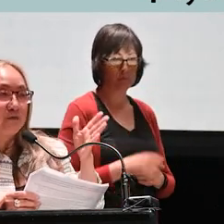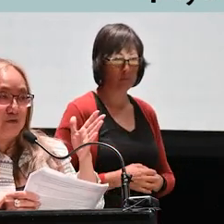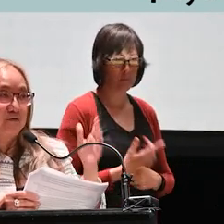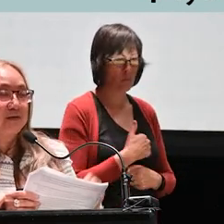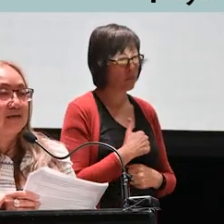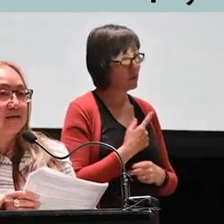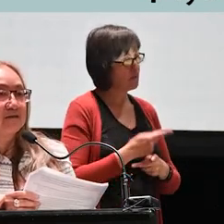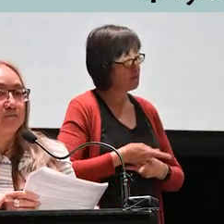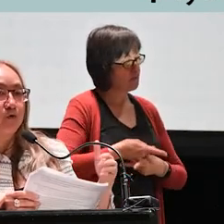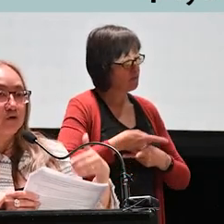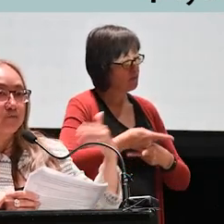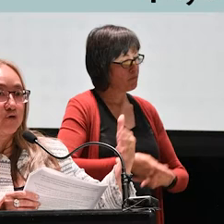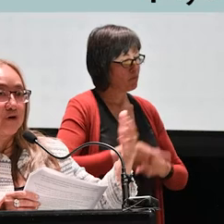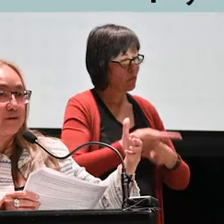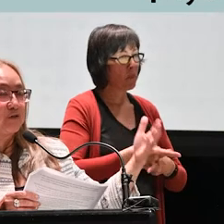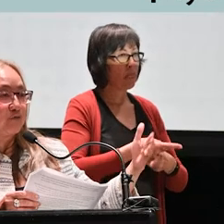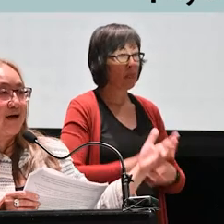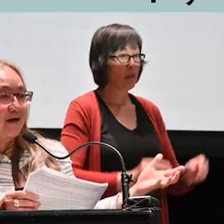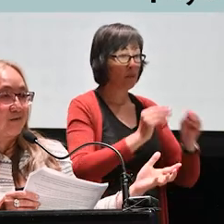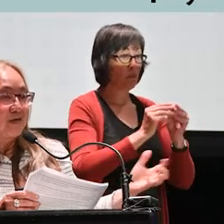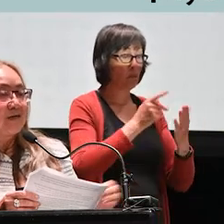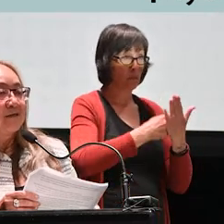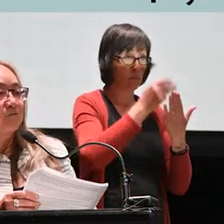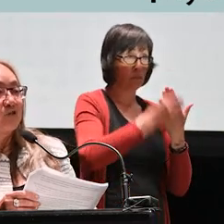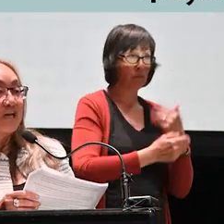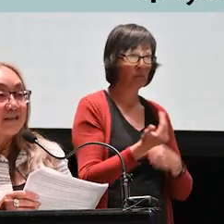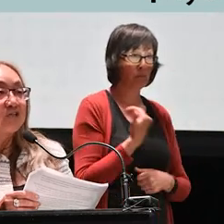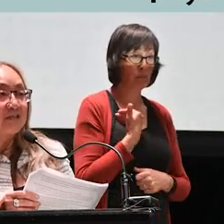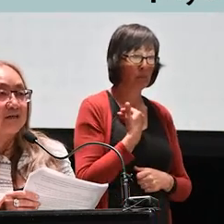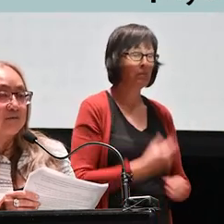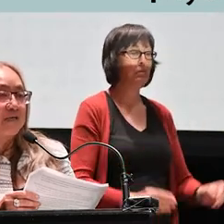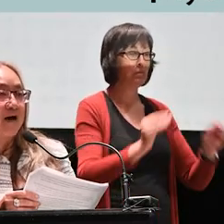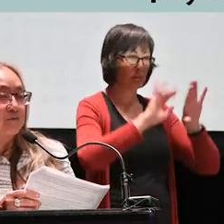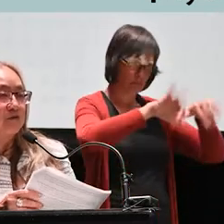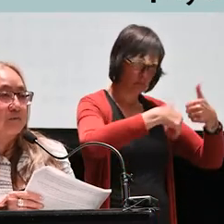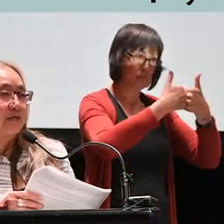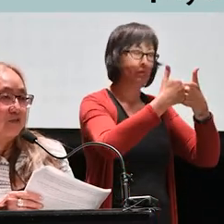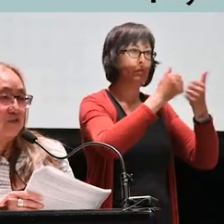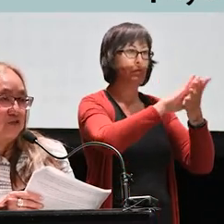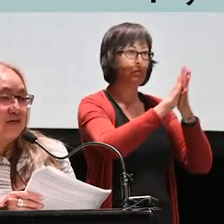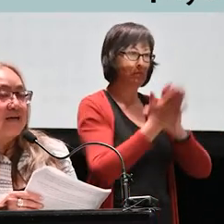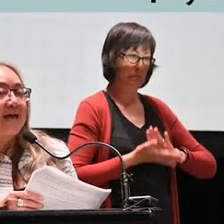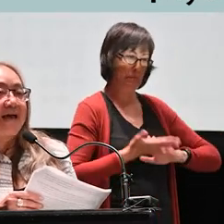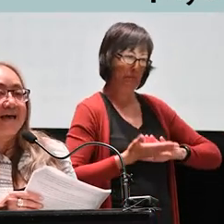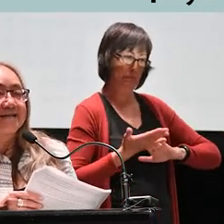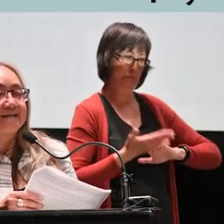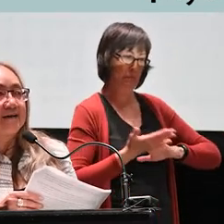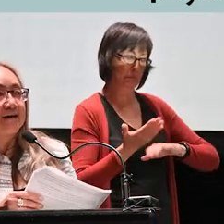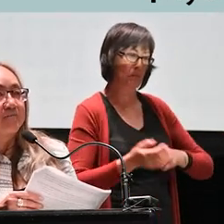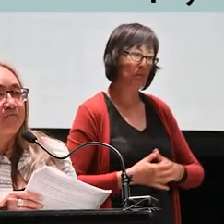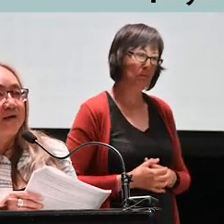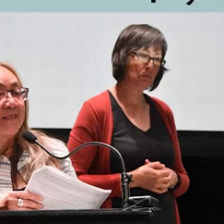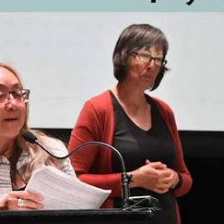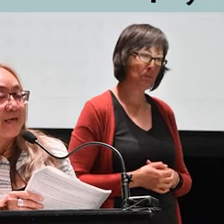careful because the more programs you have, the more challenging it can become to administer. And